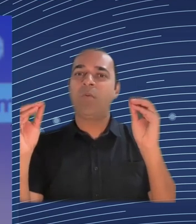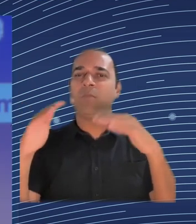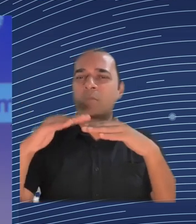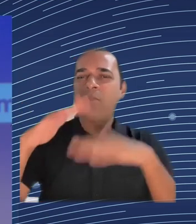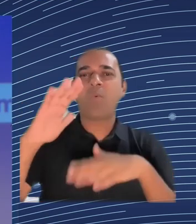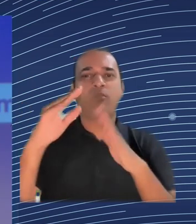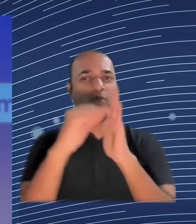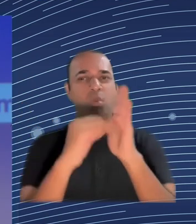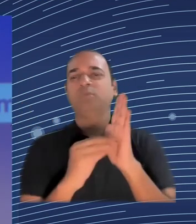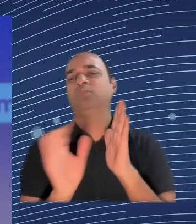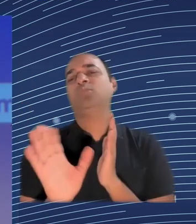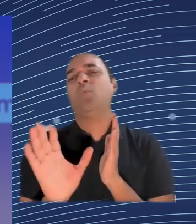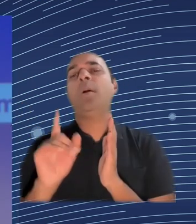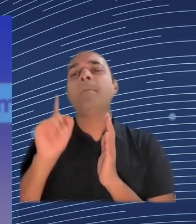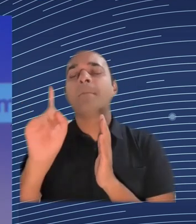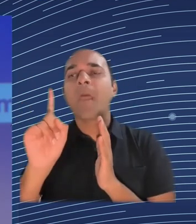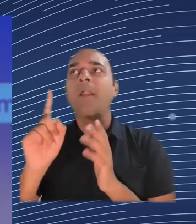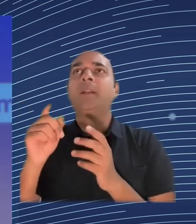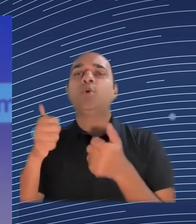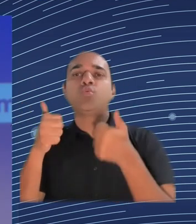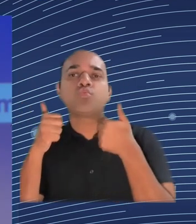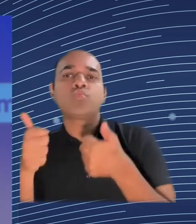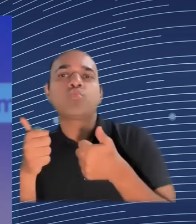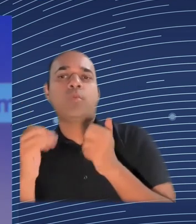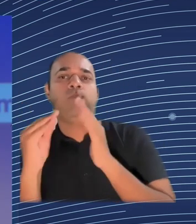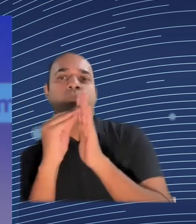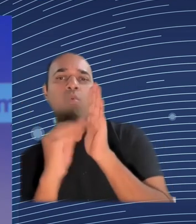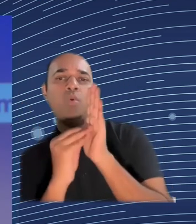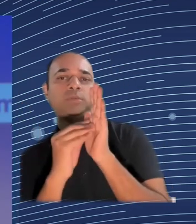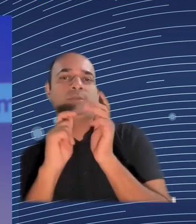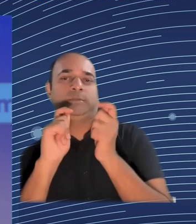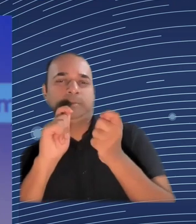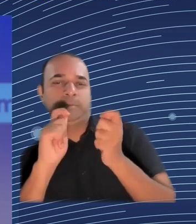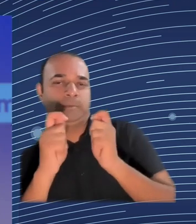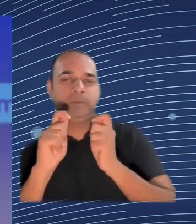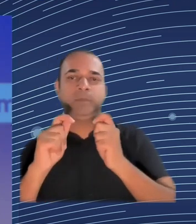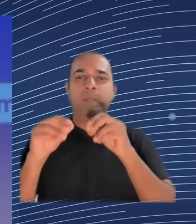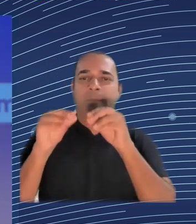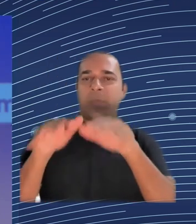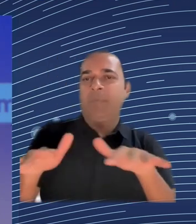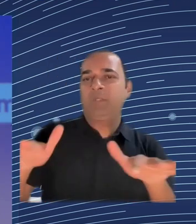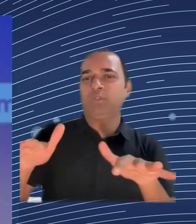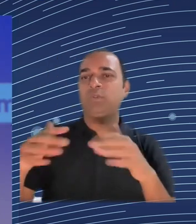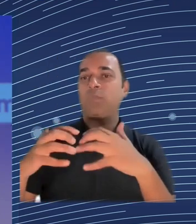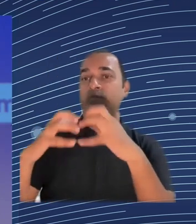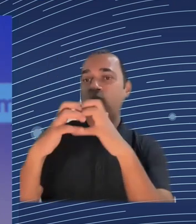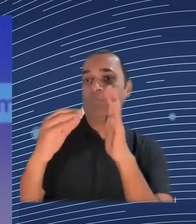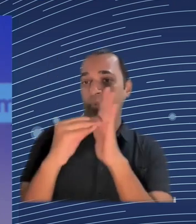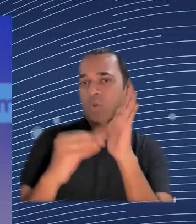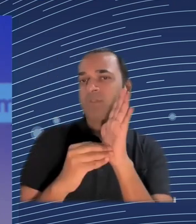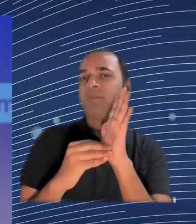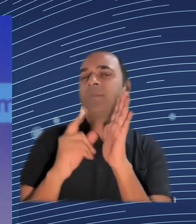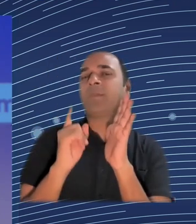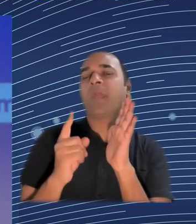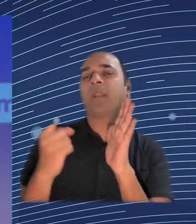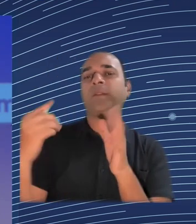table with only one leg, going back to my point. What we need is policies that actually build a solid table. That using the